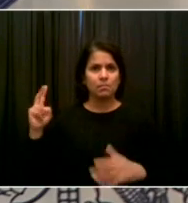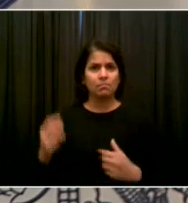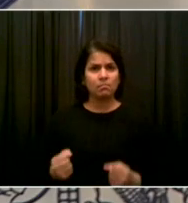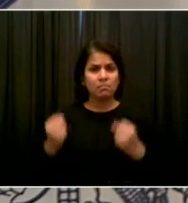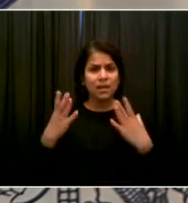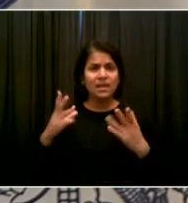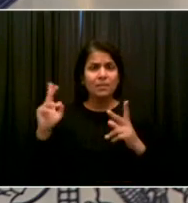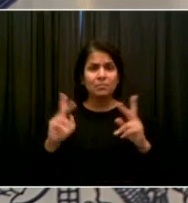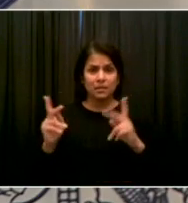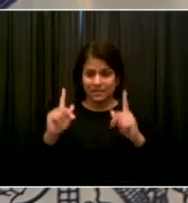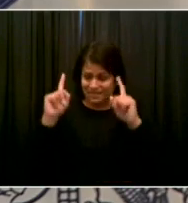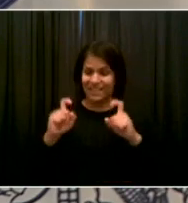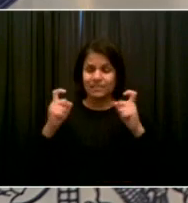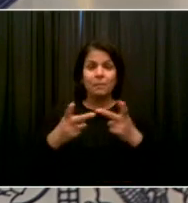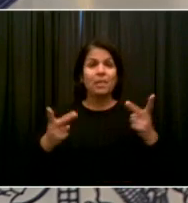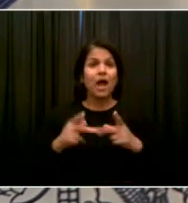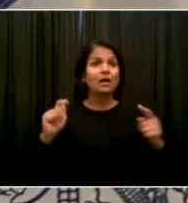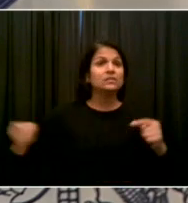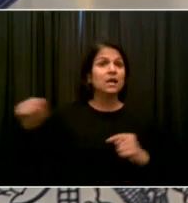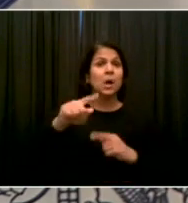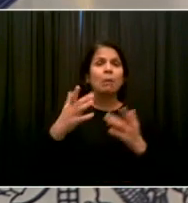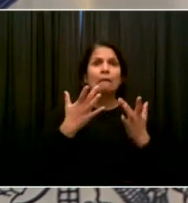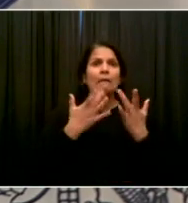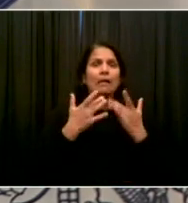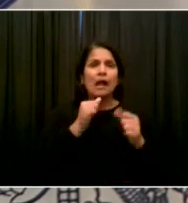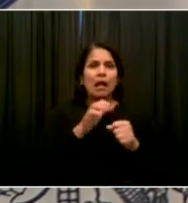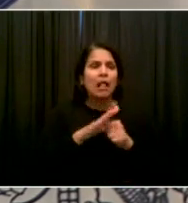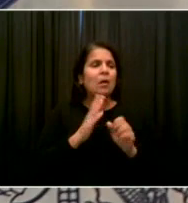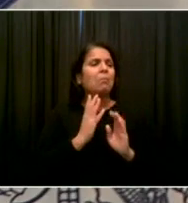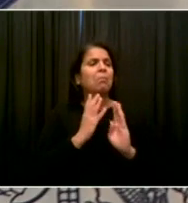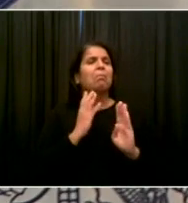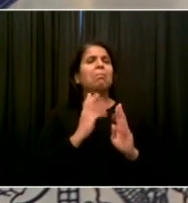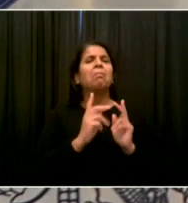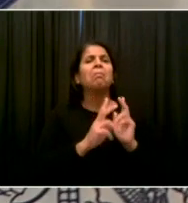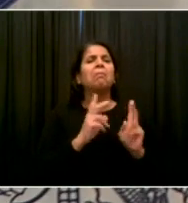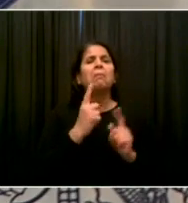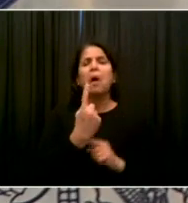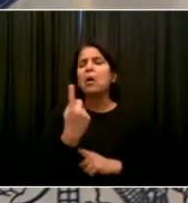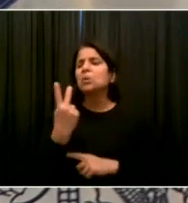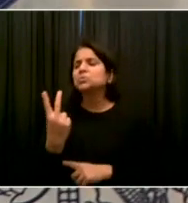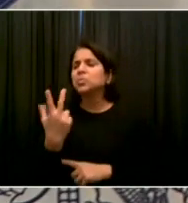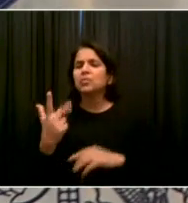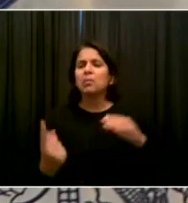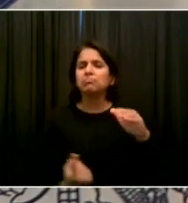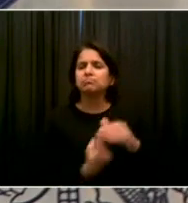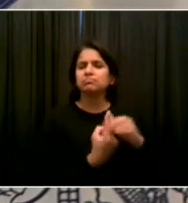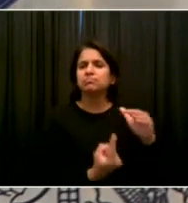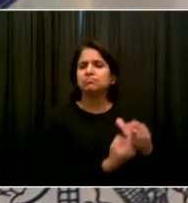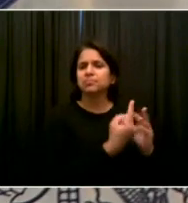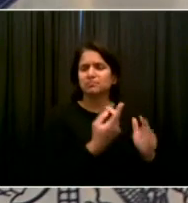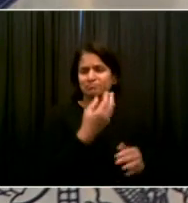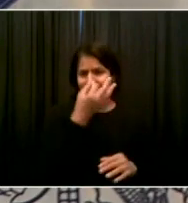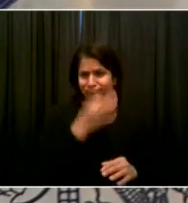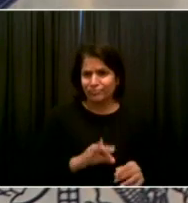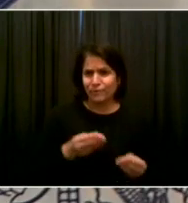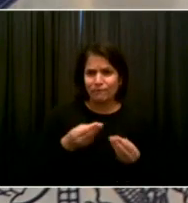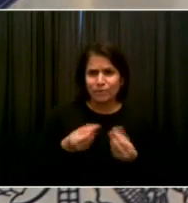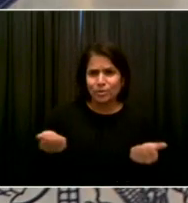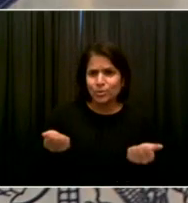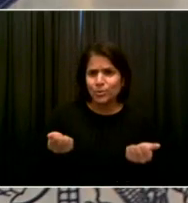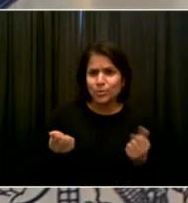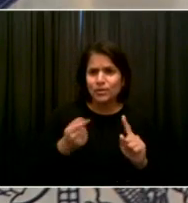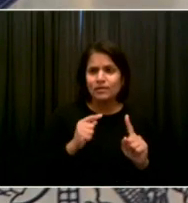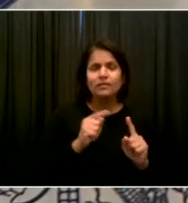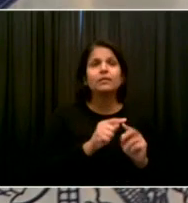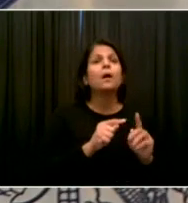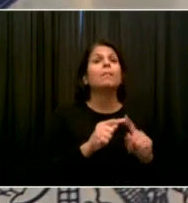tested. And it's understandable if there's very little demand, if people need a lunch break during the